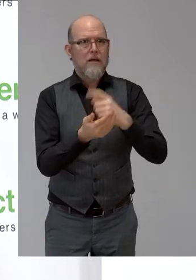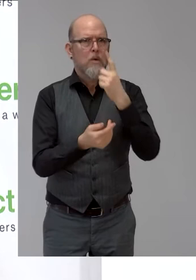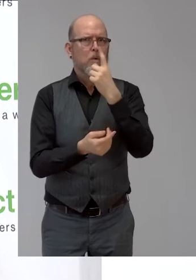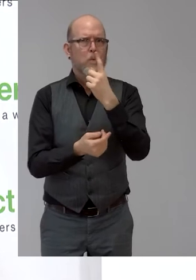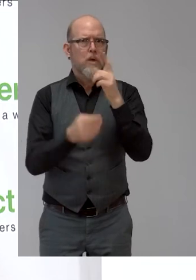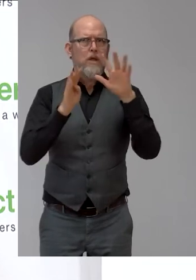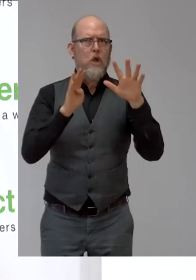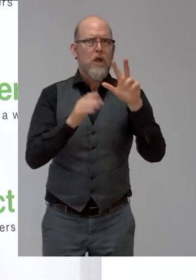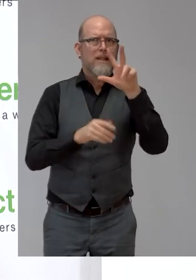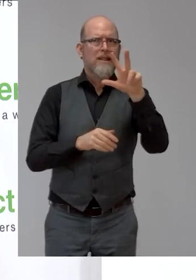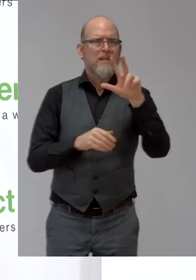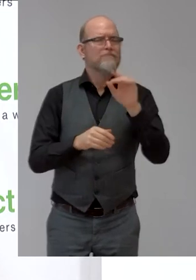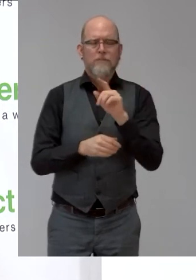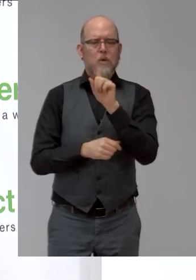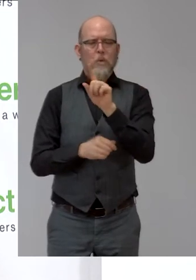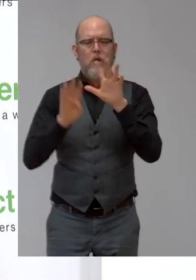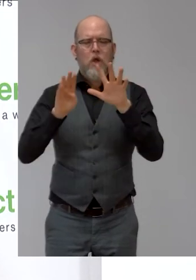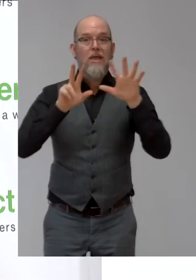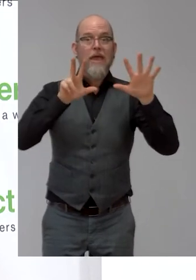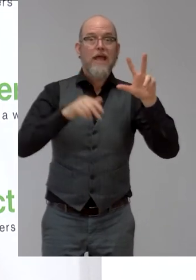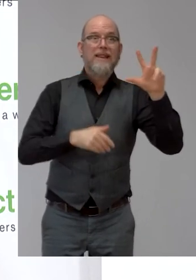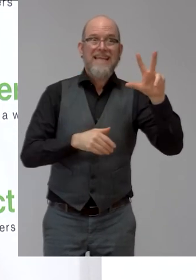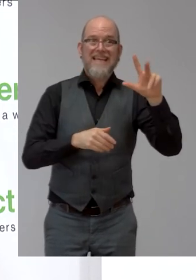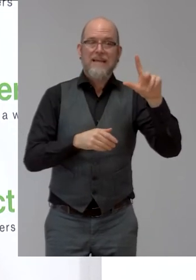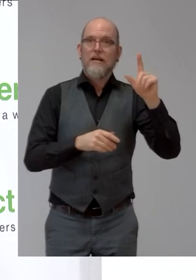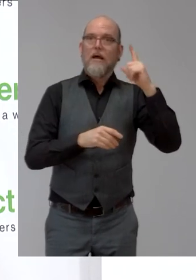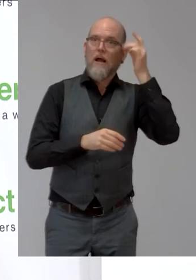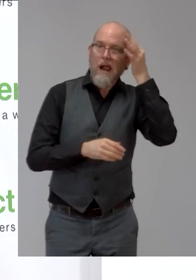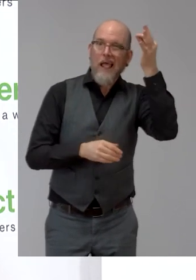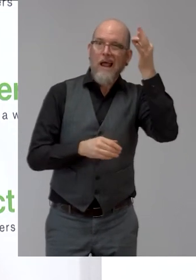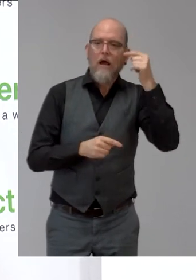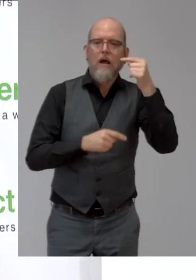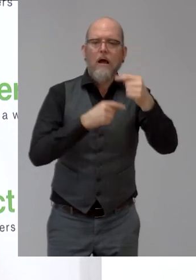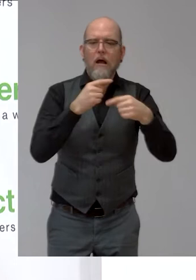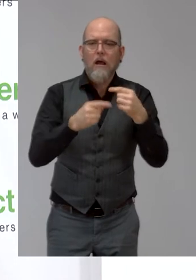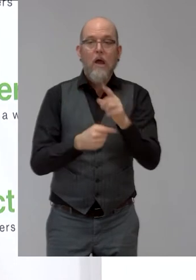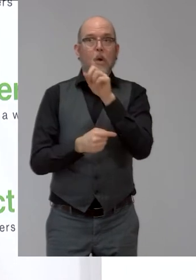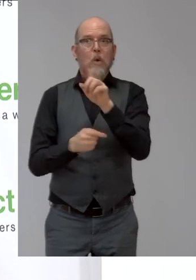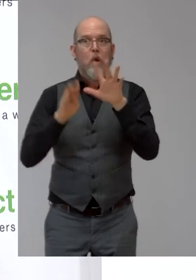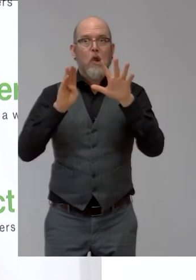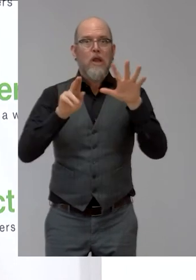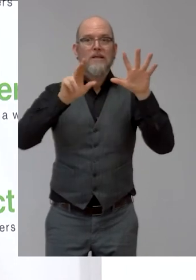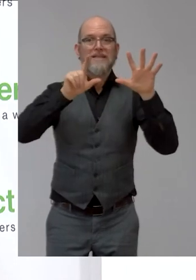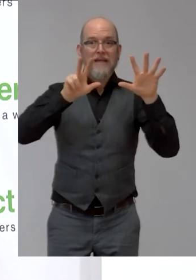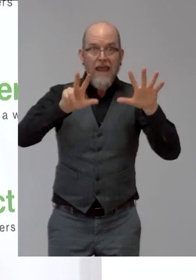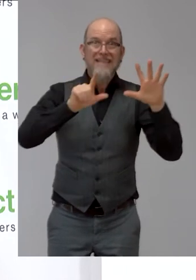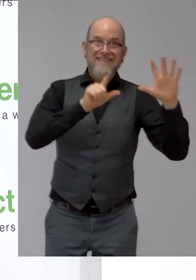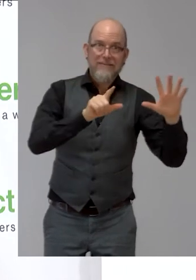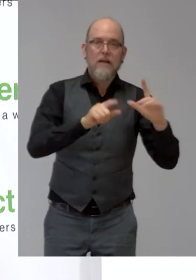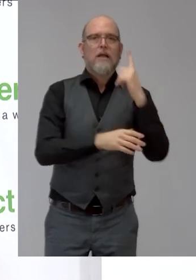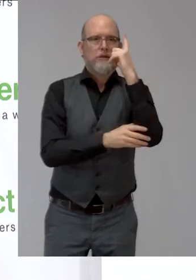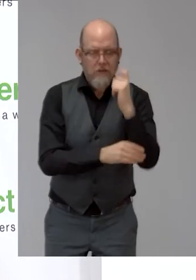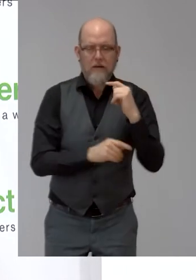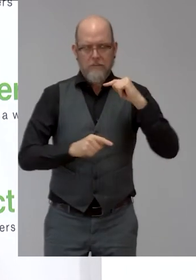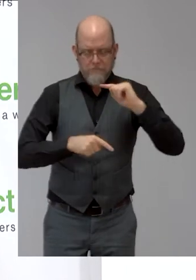1987. Much earlier, as Michael already told, Arthur C. Clarke, who also wrote the book